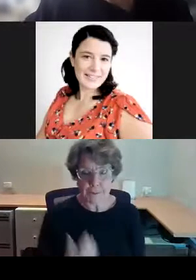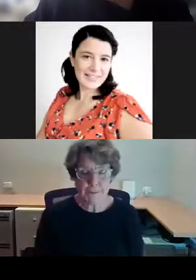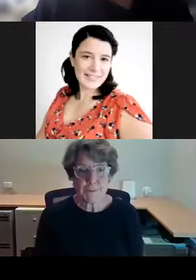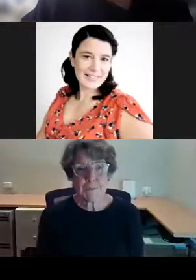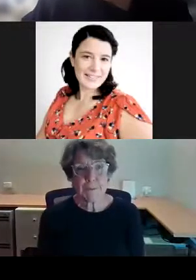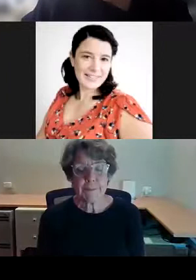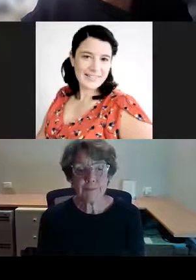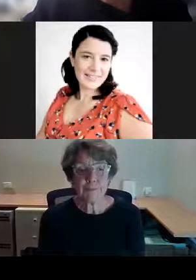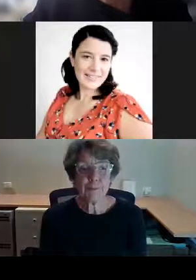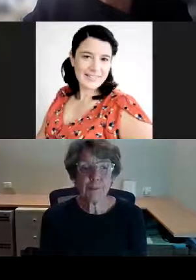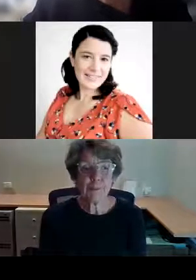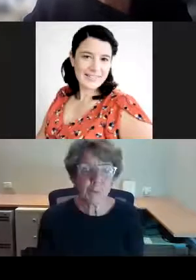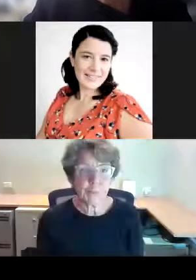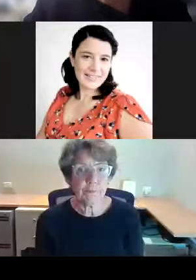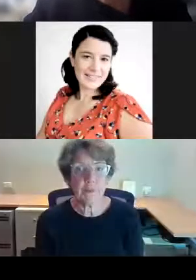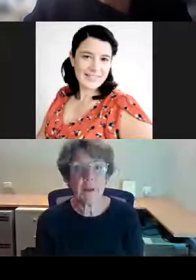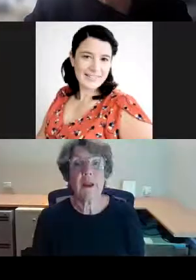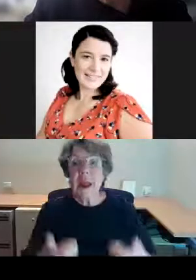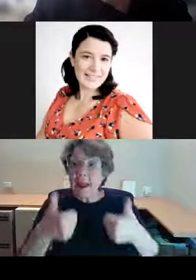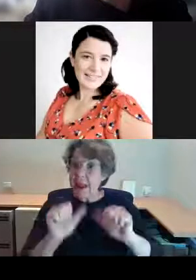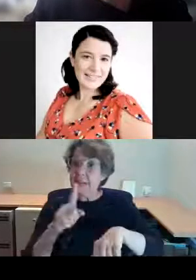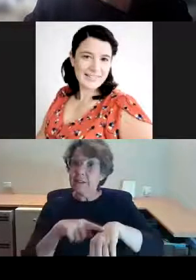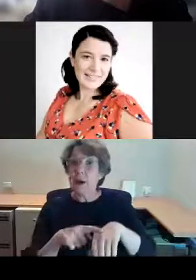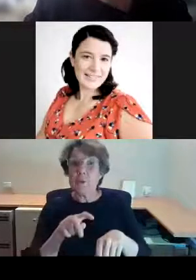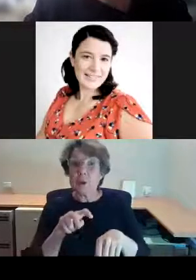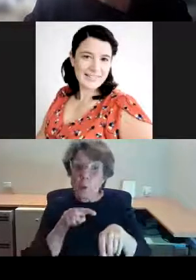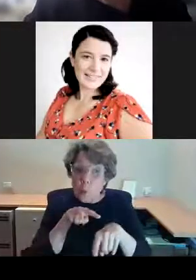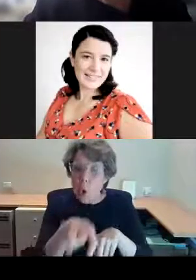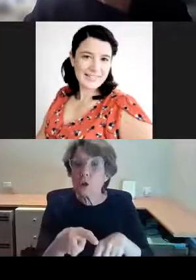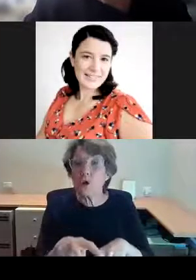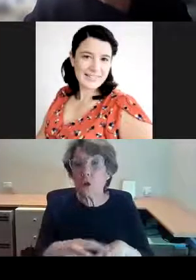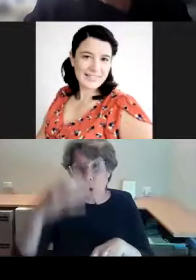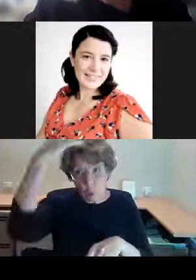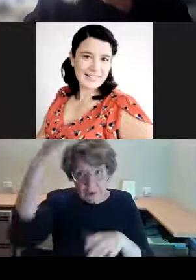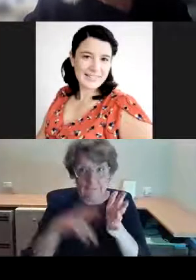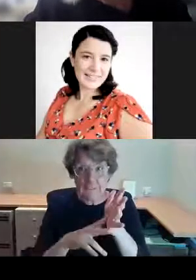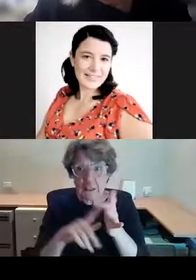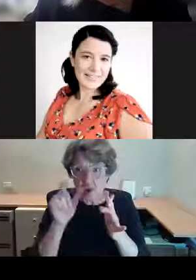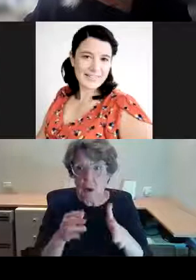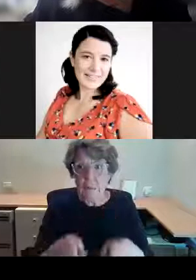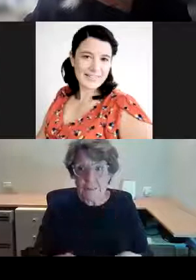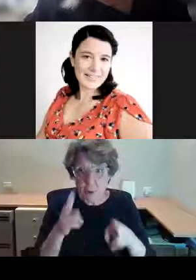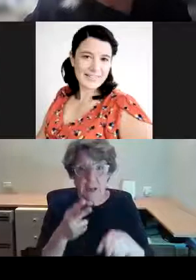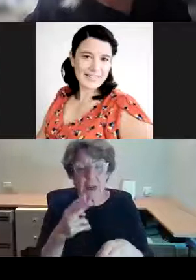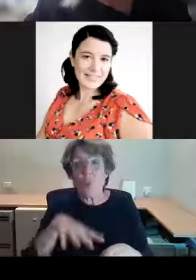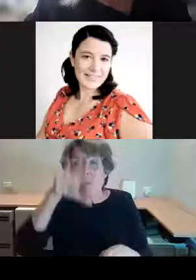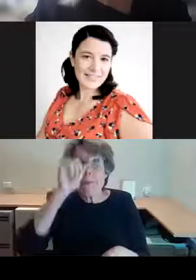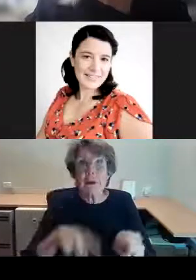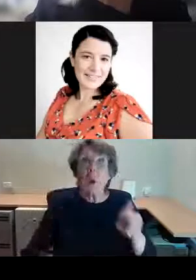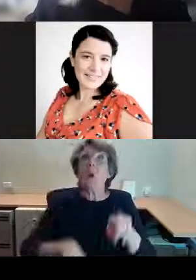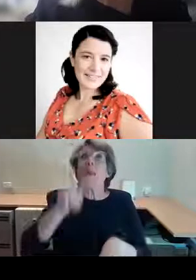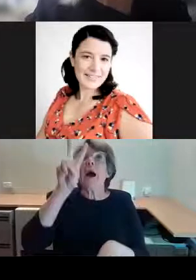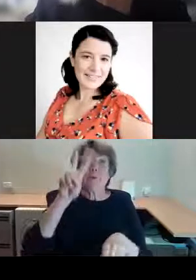When you're next in the Queen Victoria building, remember to look up to the domed centre